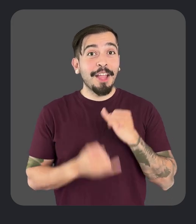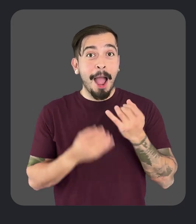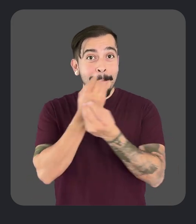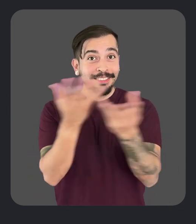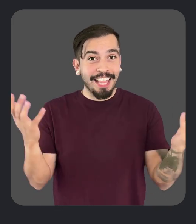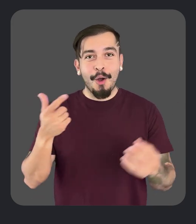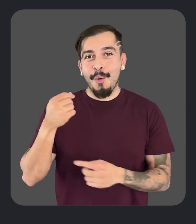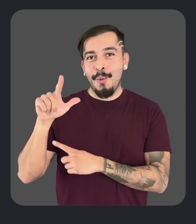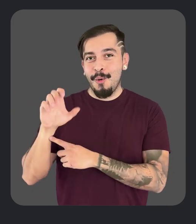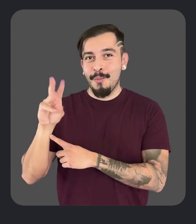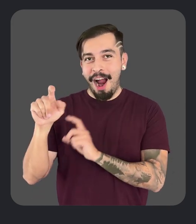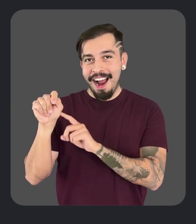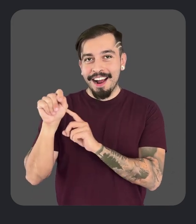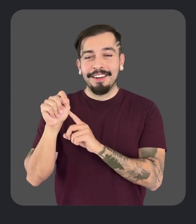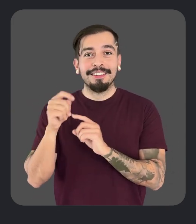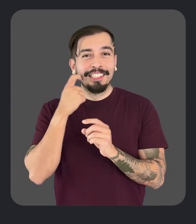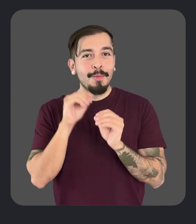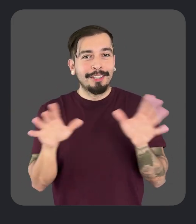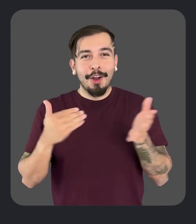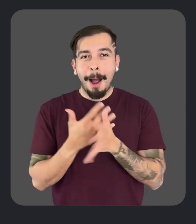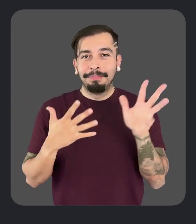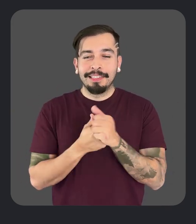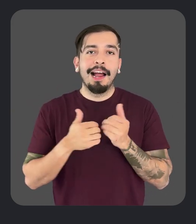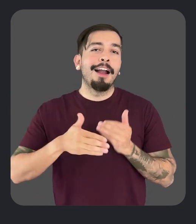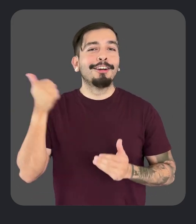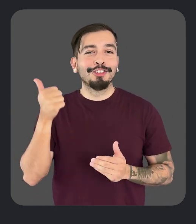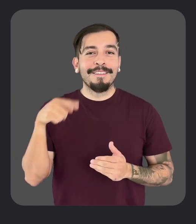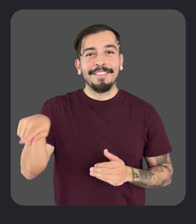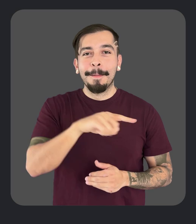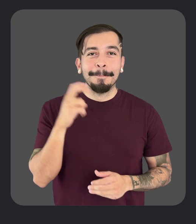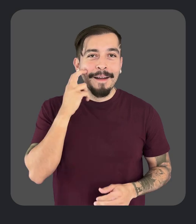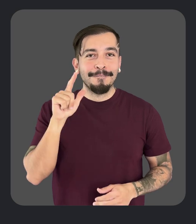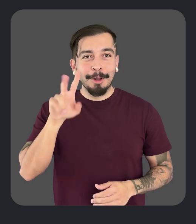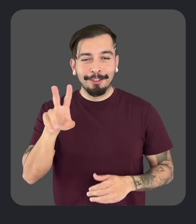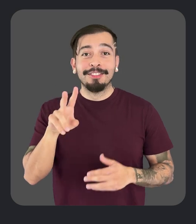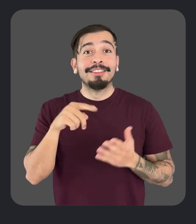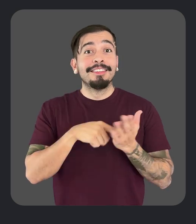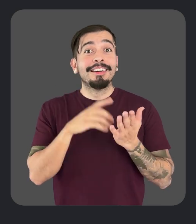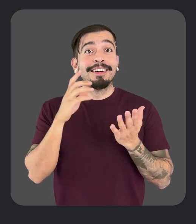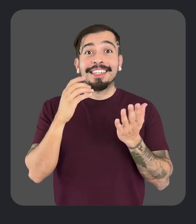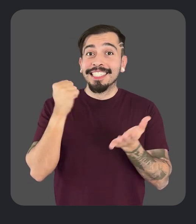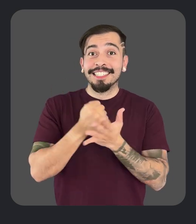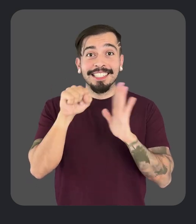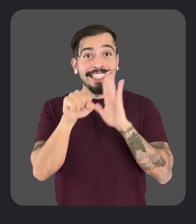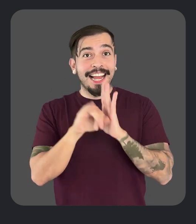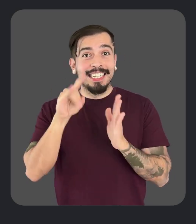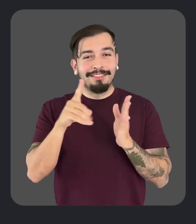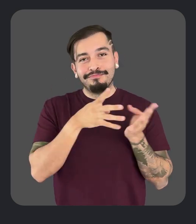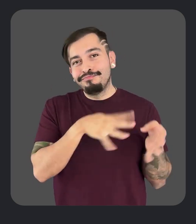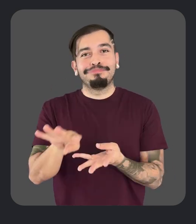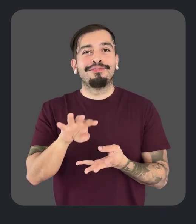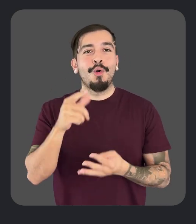Our final update is for Google Wallet. Recently, we released an update that makes it easier for blind and low-vision users to save their state